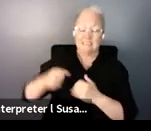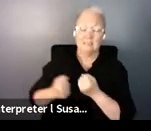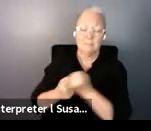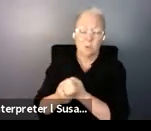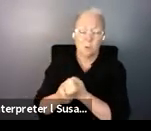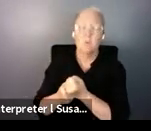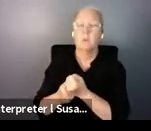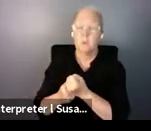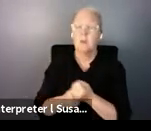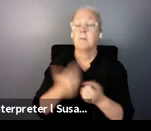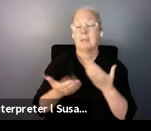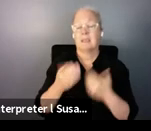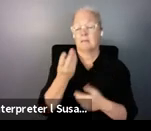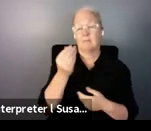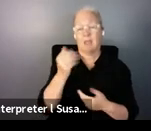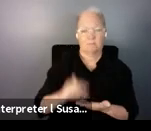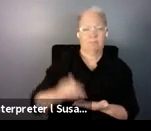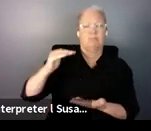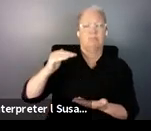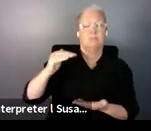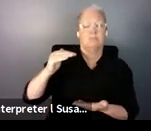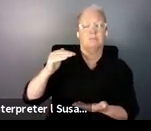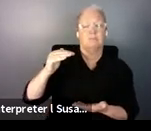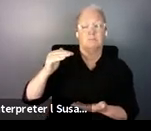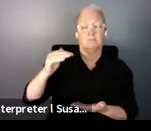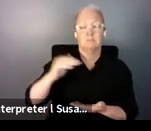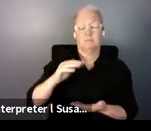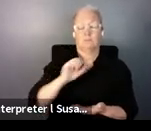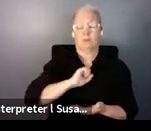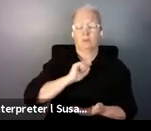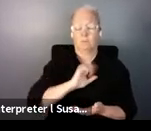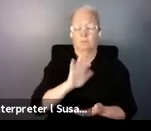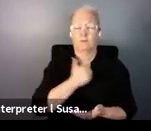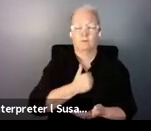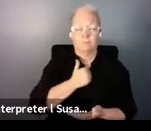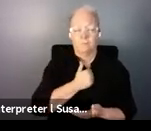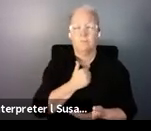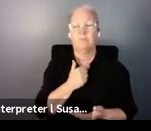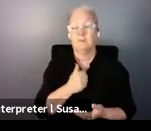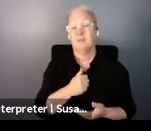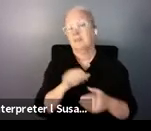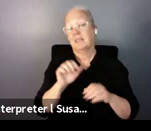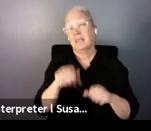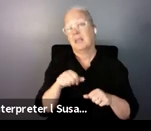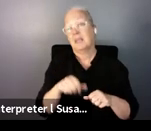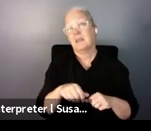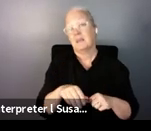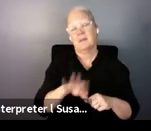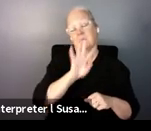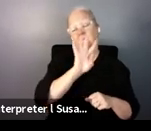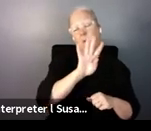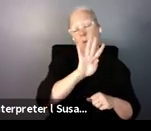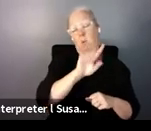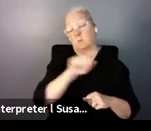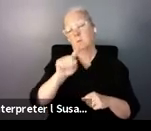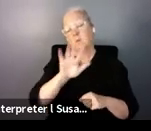expenditure, which can represent up to four or five times the minimum.